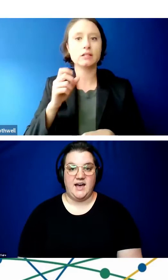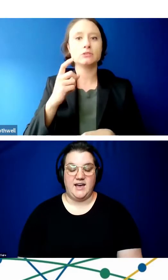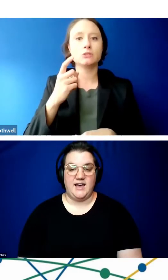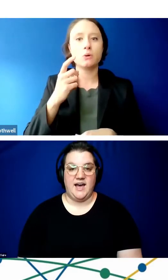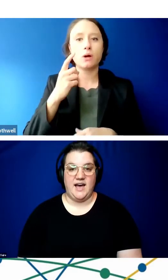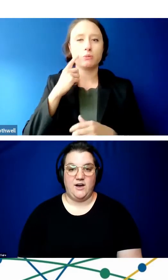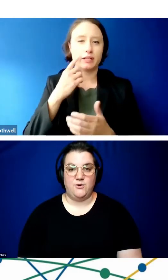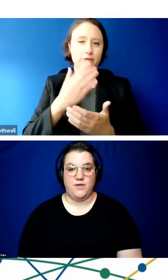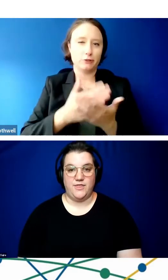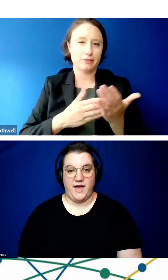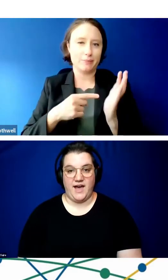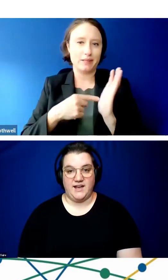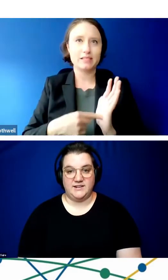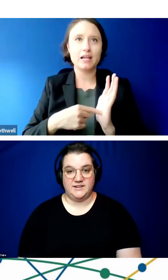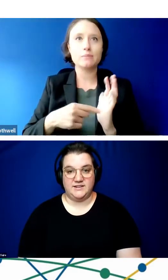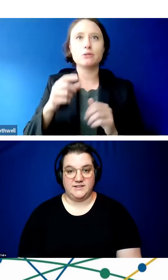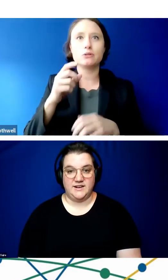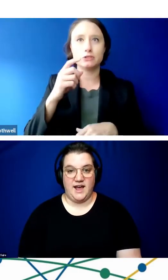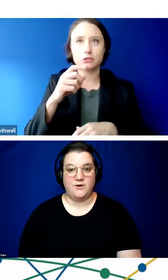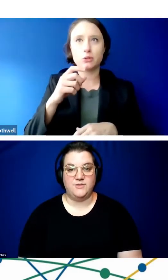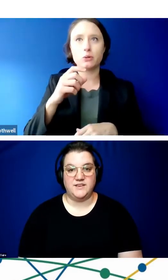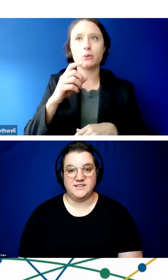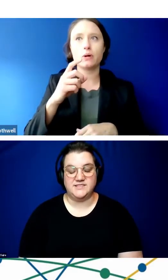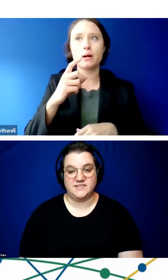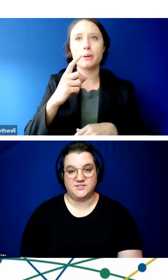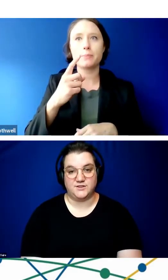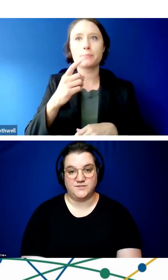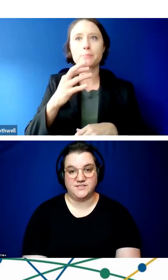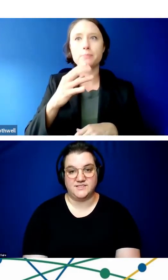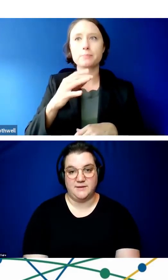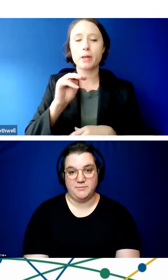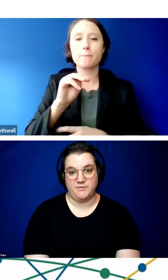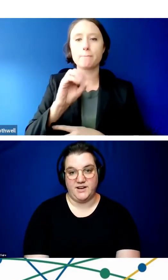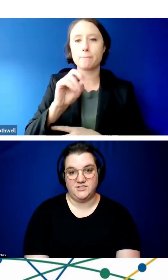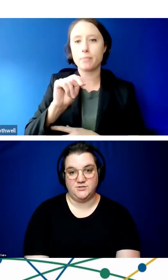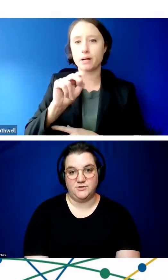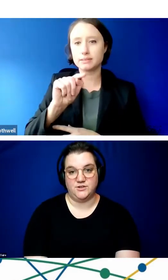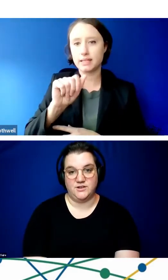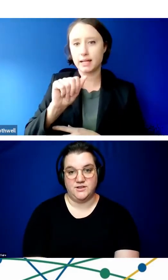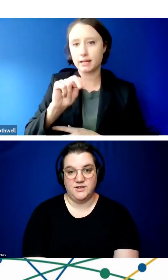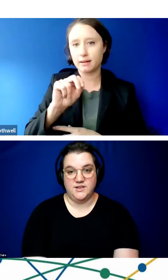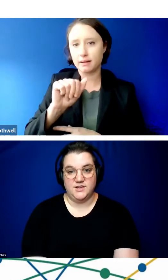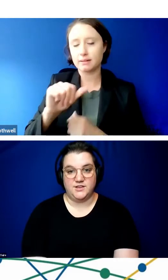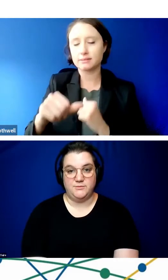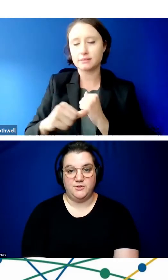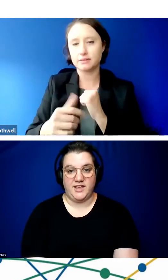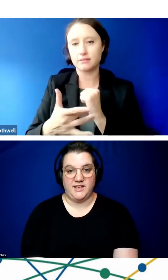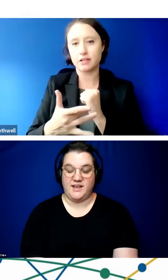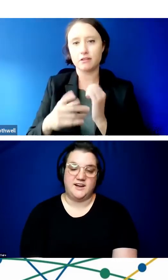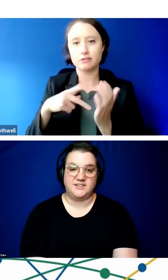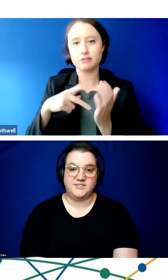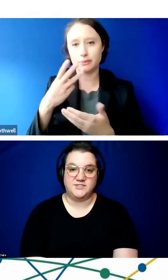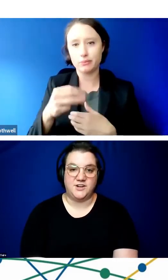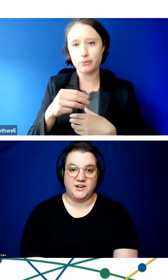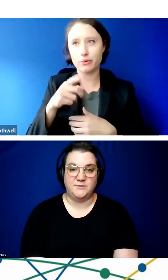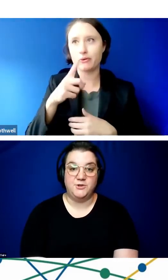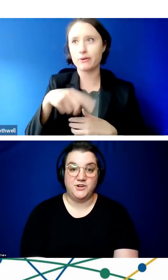how these services can be provided to communities